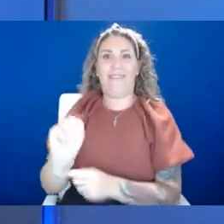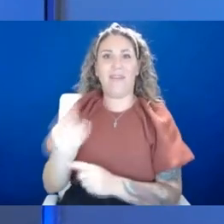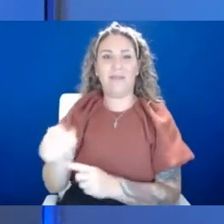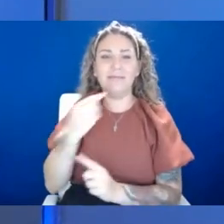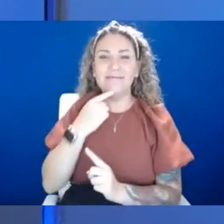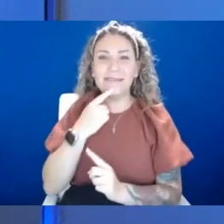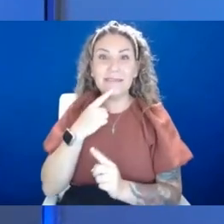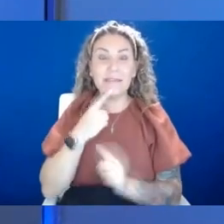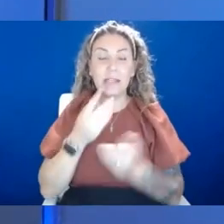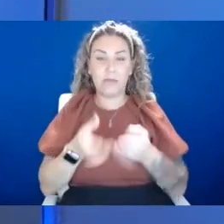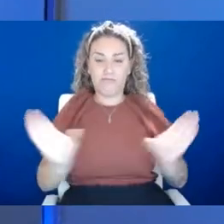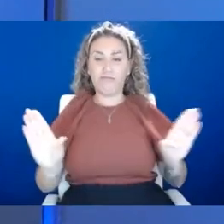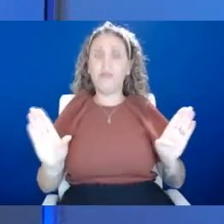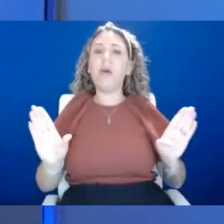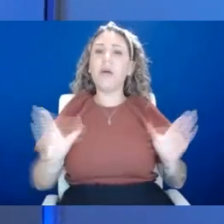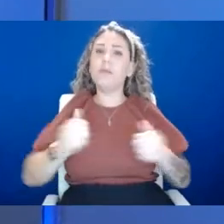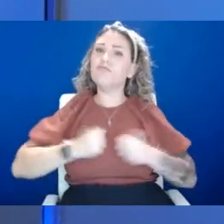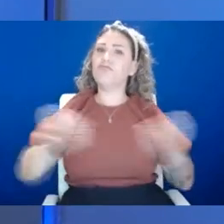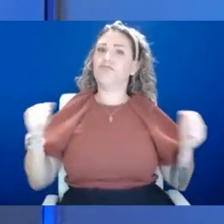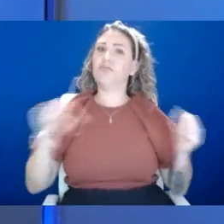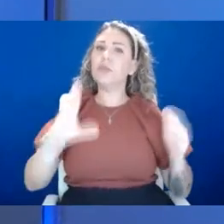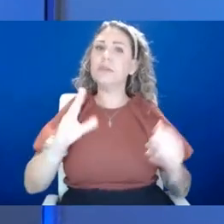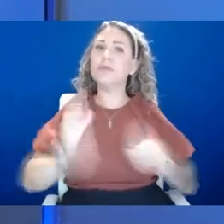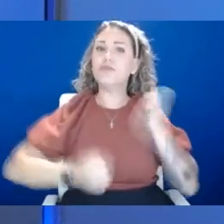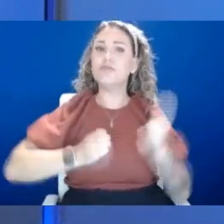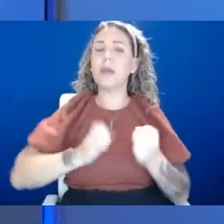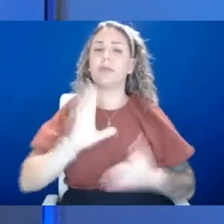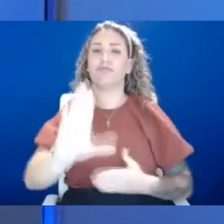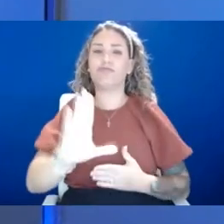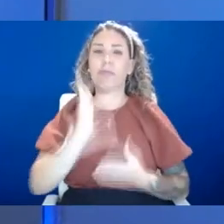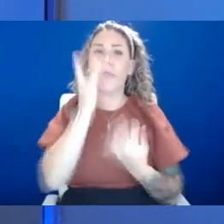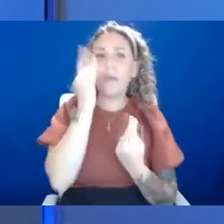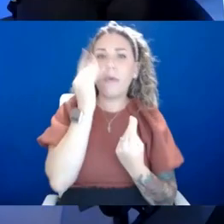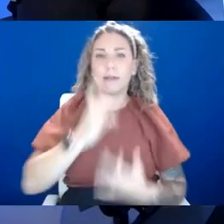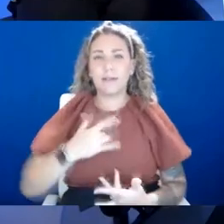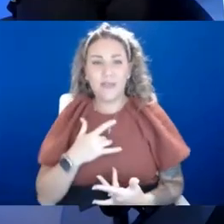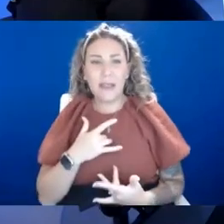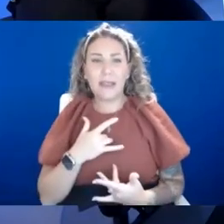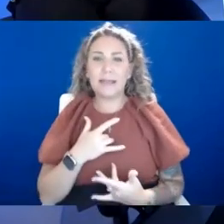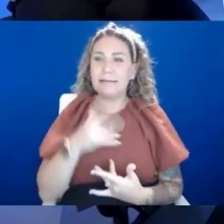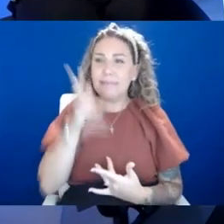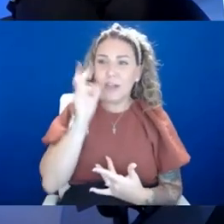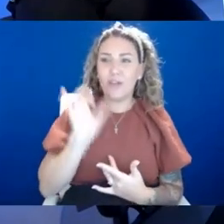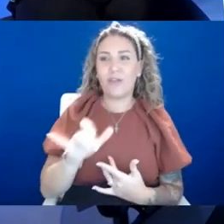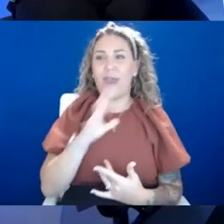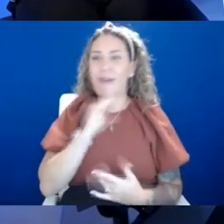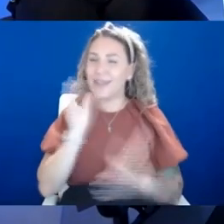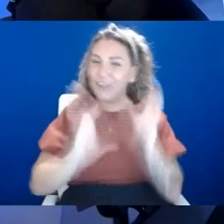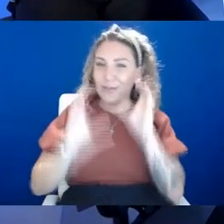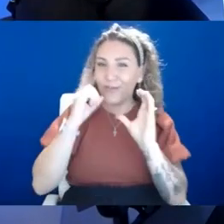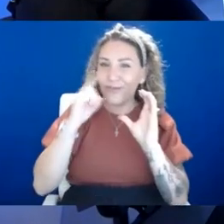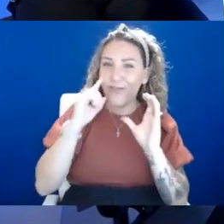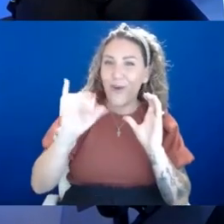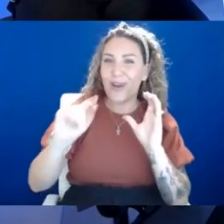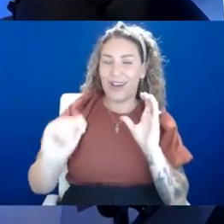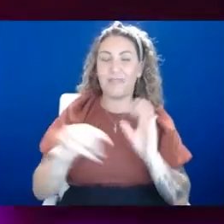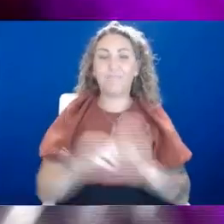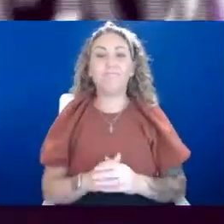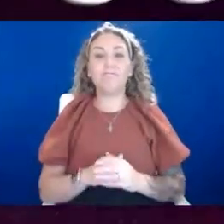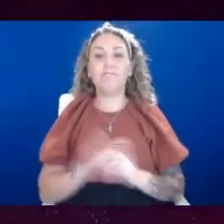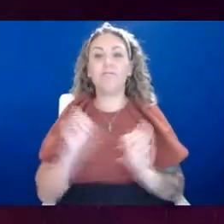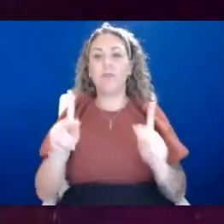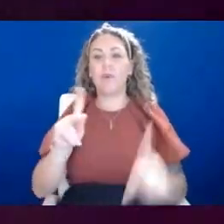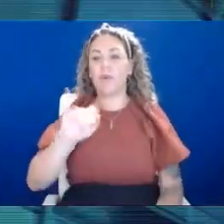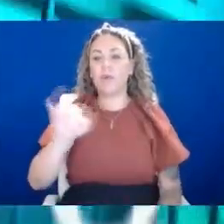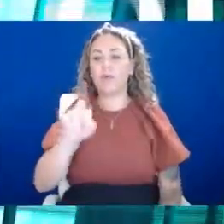to be able to allow them to express their thoughts and their feelings and hear that. Yeah, be looking for it. Like you said, open your eyes. Okay, Jordan has a question,